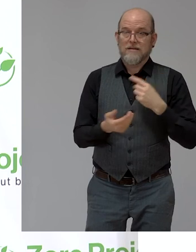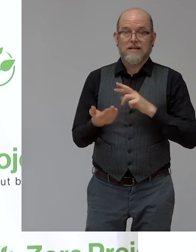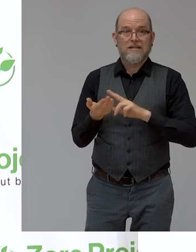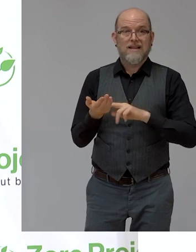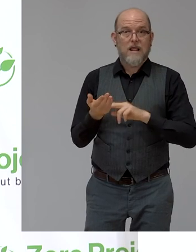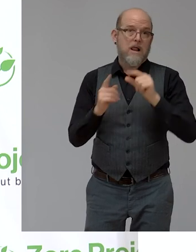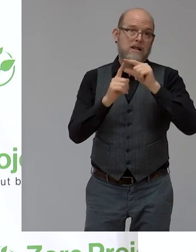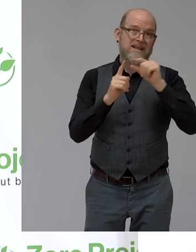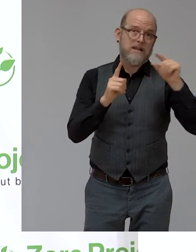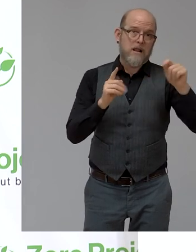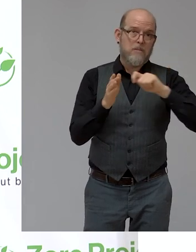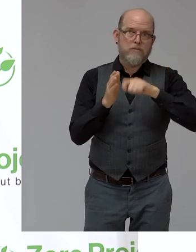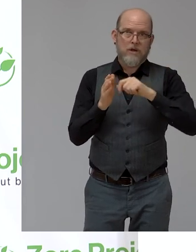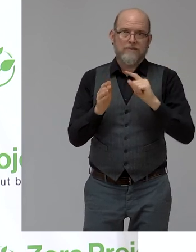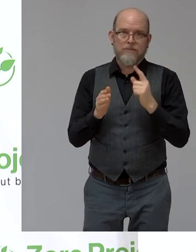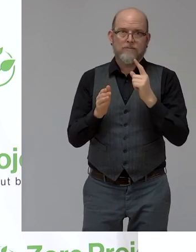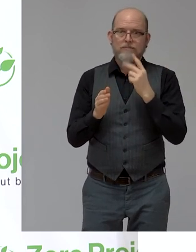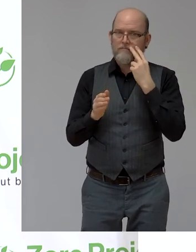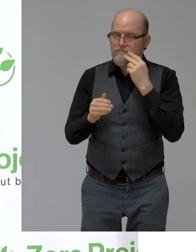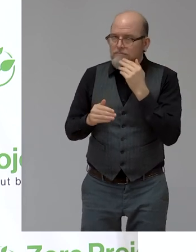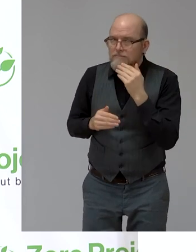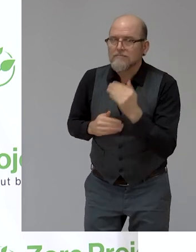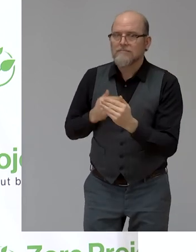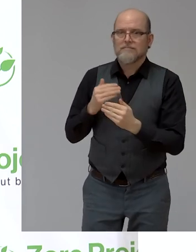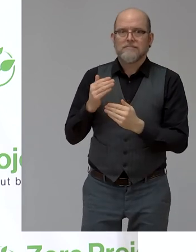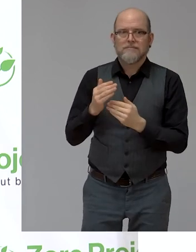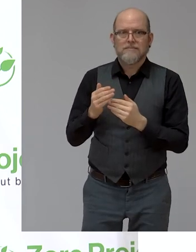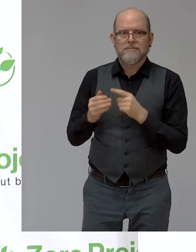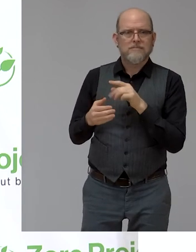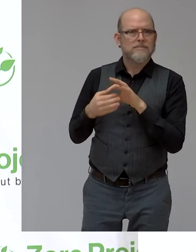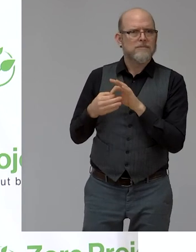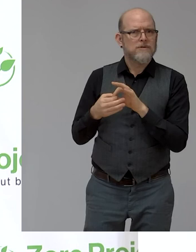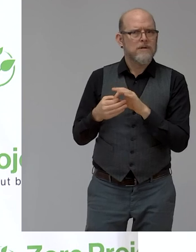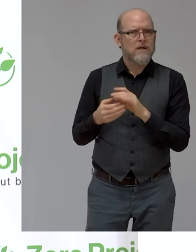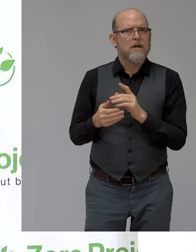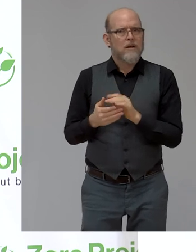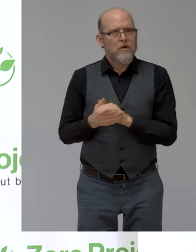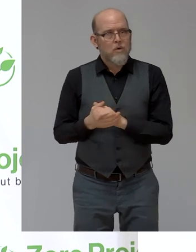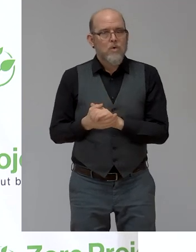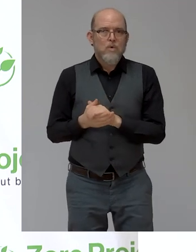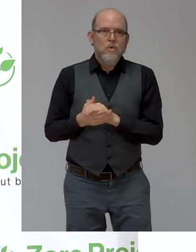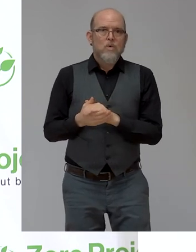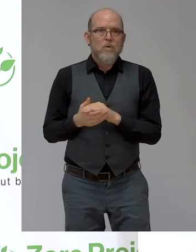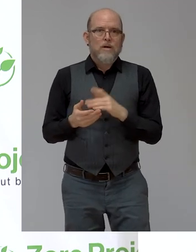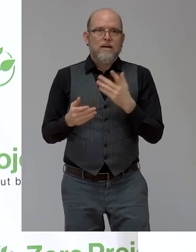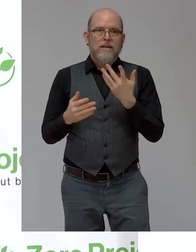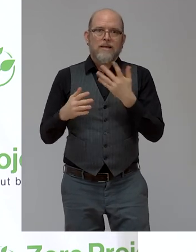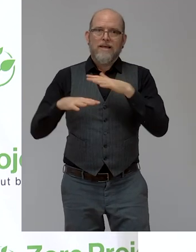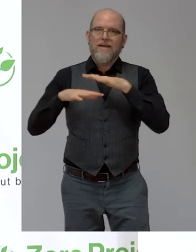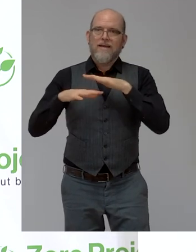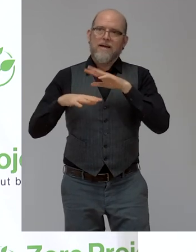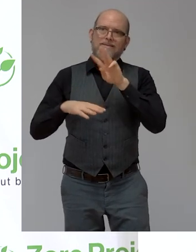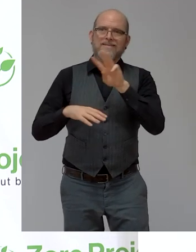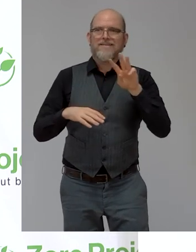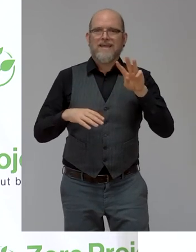the heart centerpiece of this project will be a new web search tool that will go online in